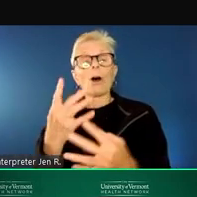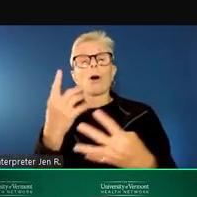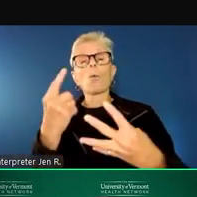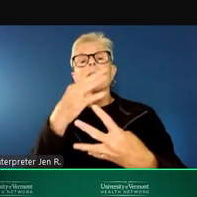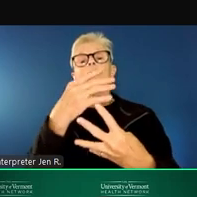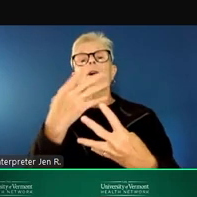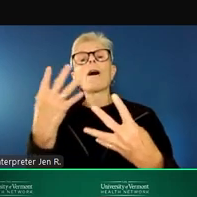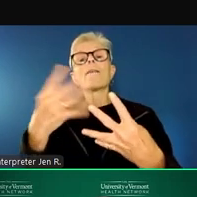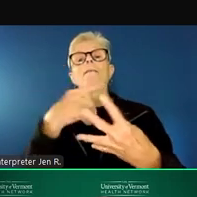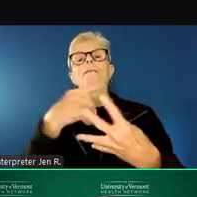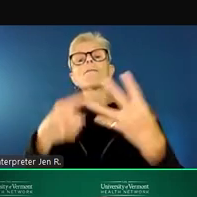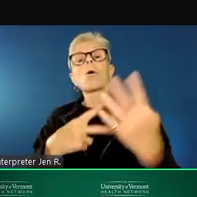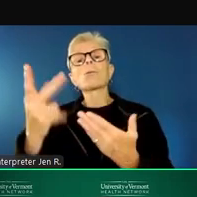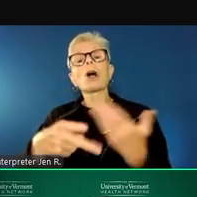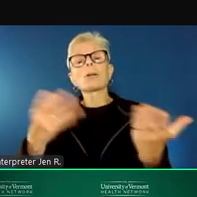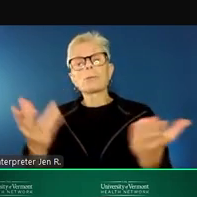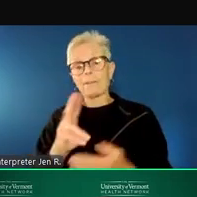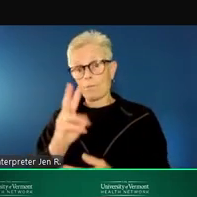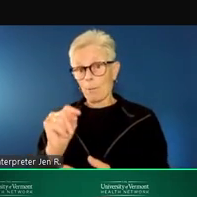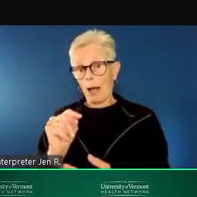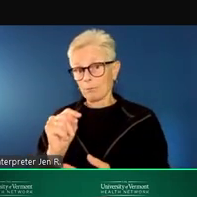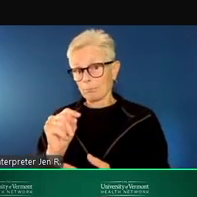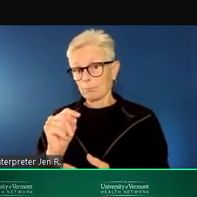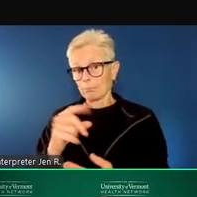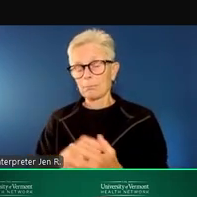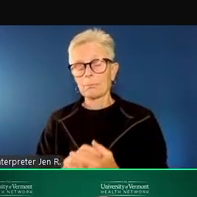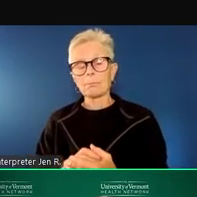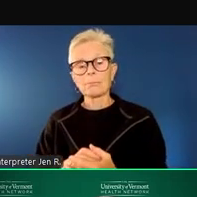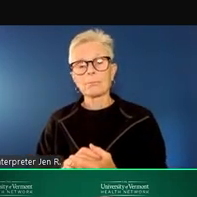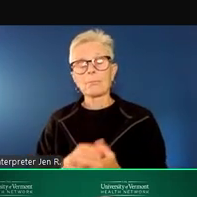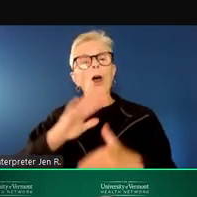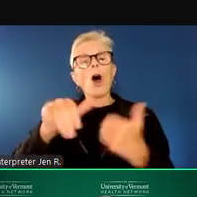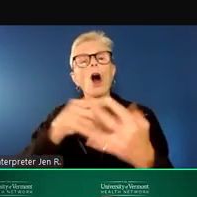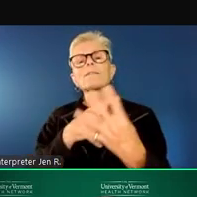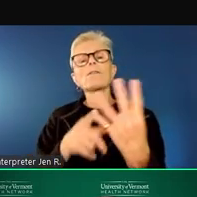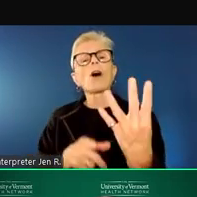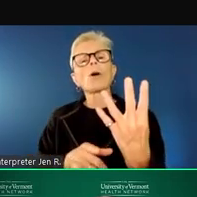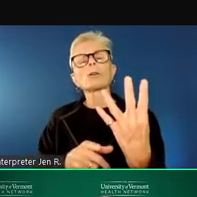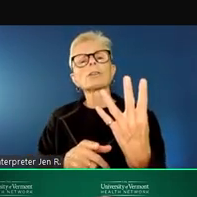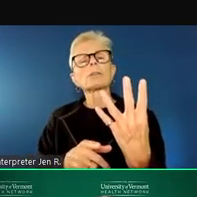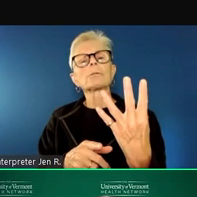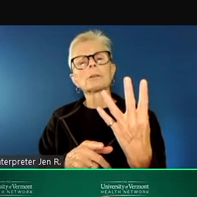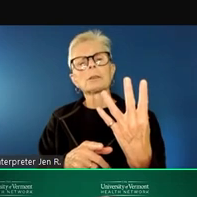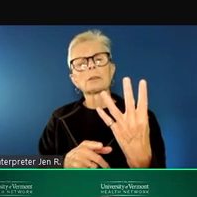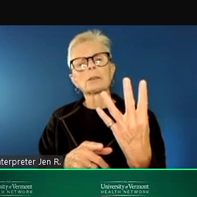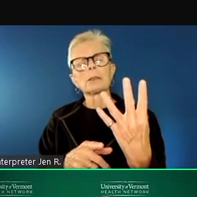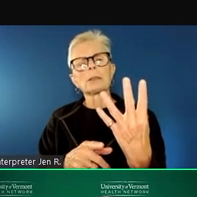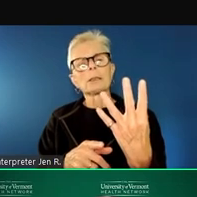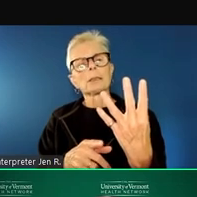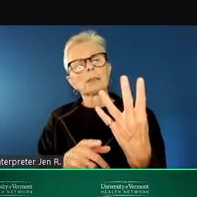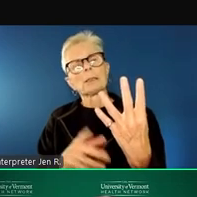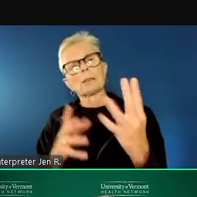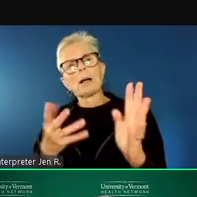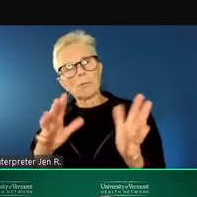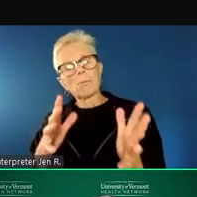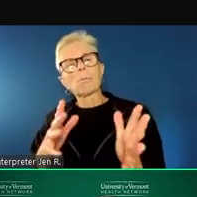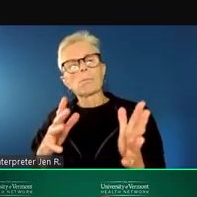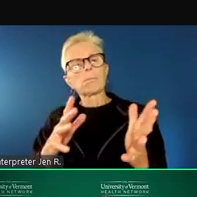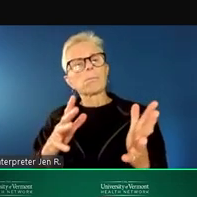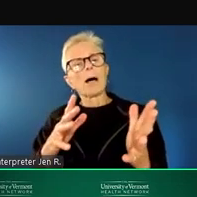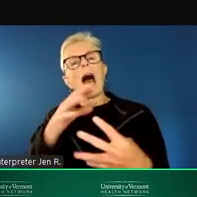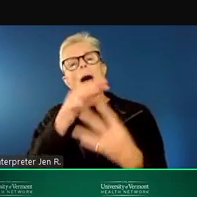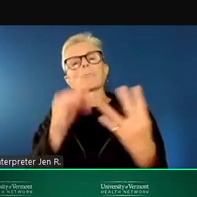programs currently in Vermont. All are variations of the idea of an alternative to the emergency